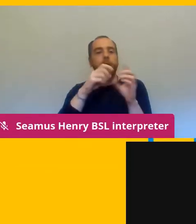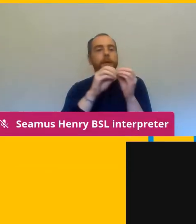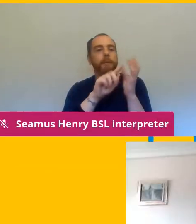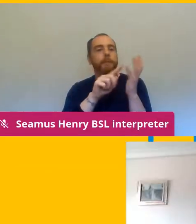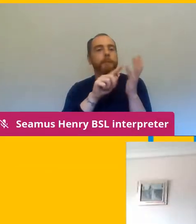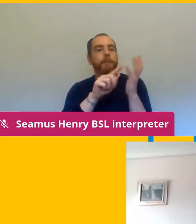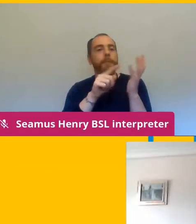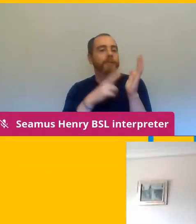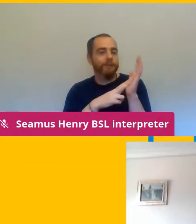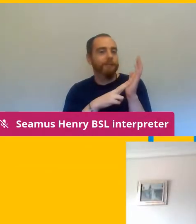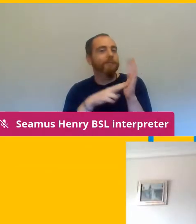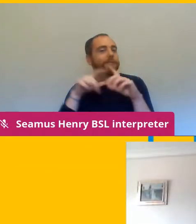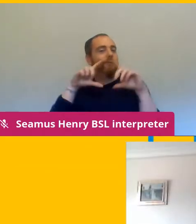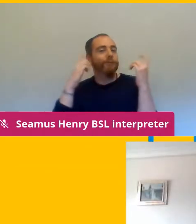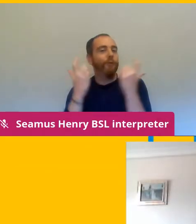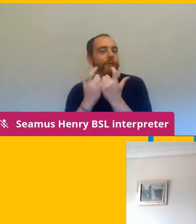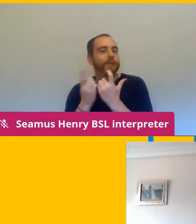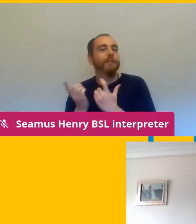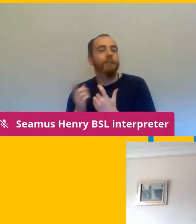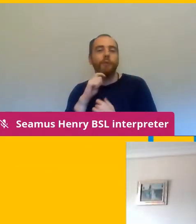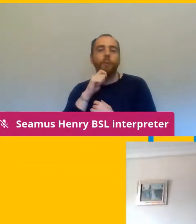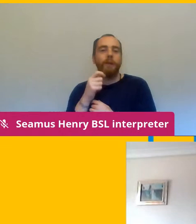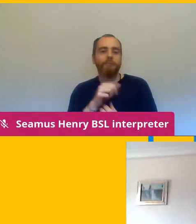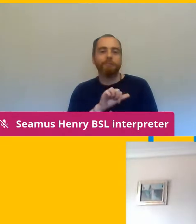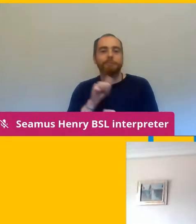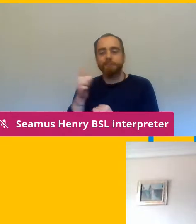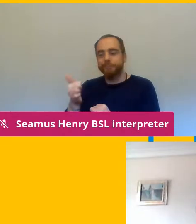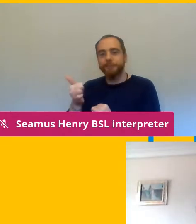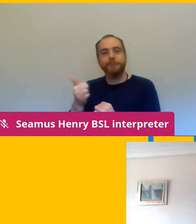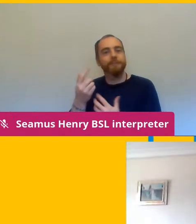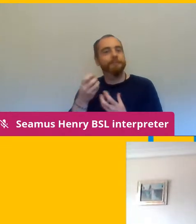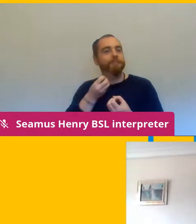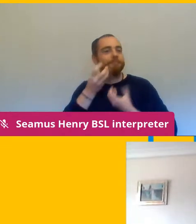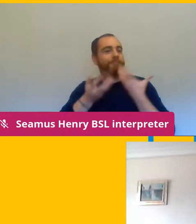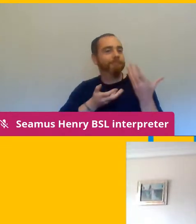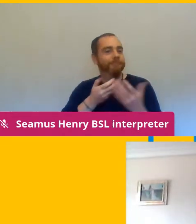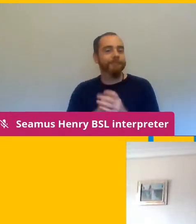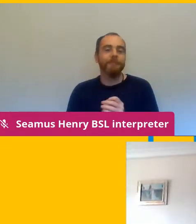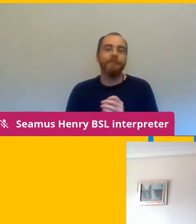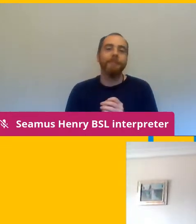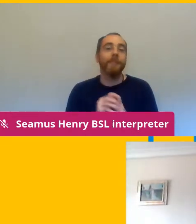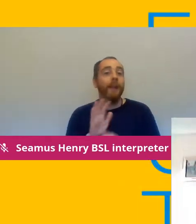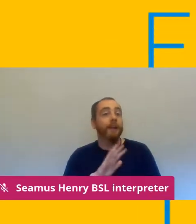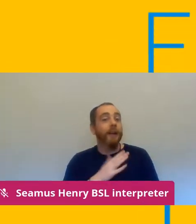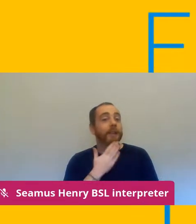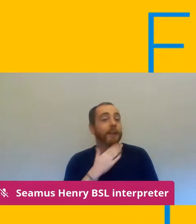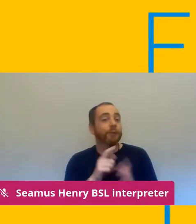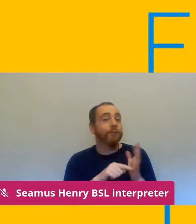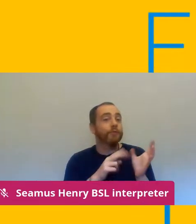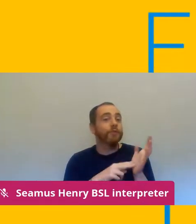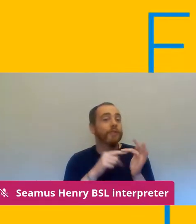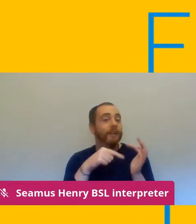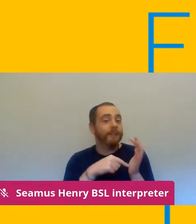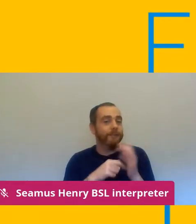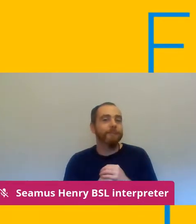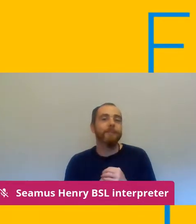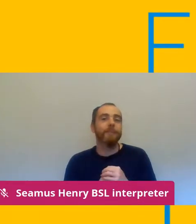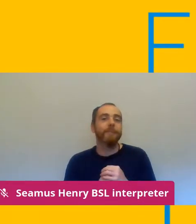the names of those shouldn't that so i'll hand over to lauren thank you very much janet okay so my branch